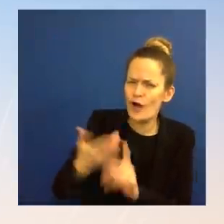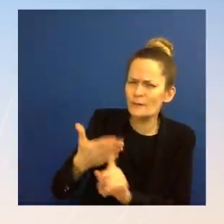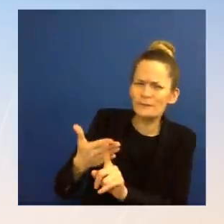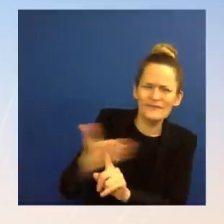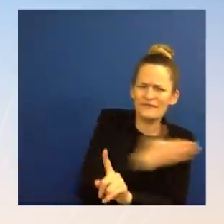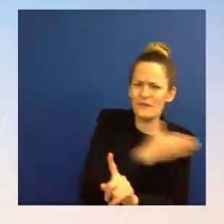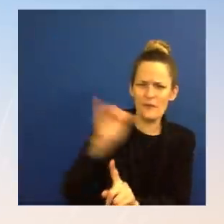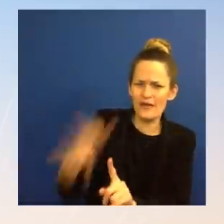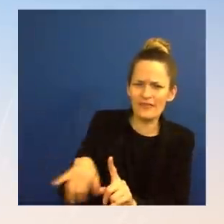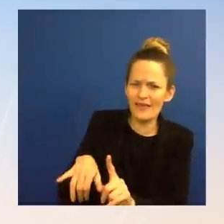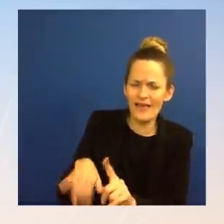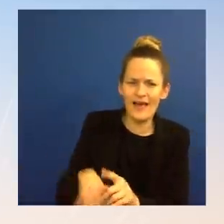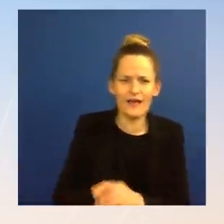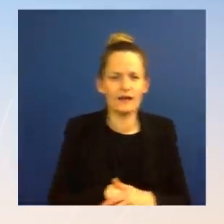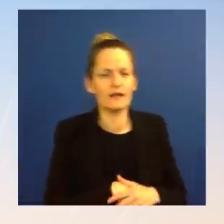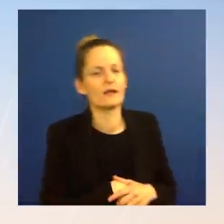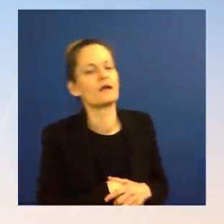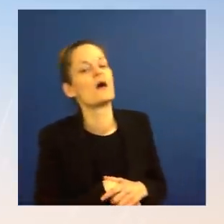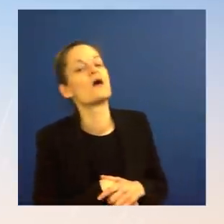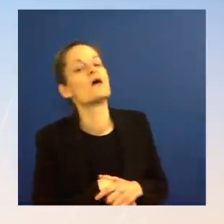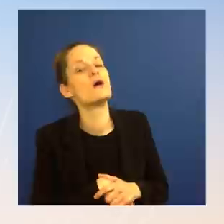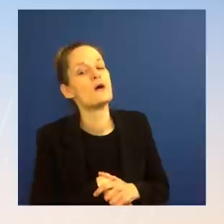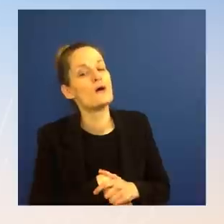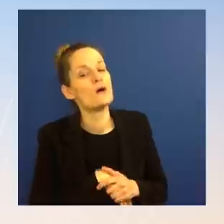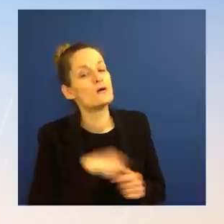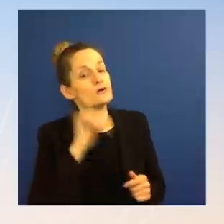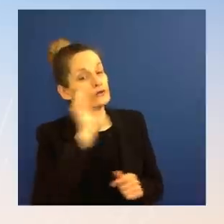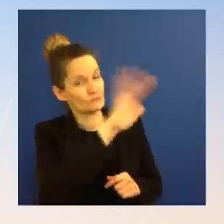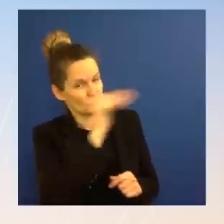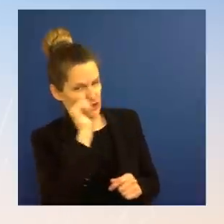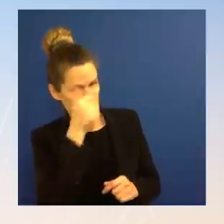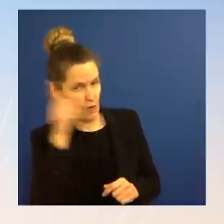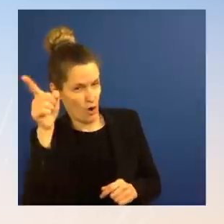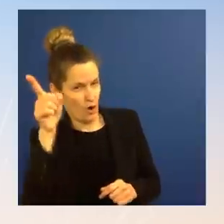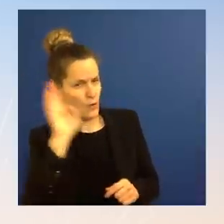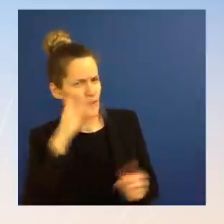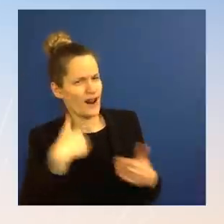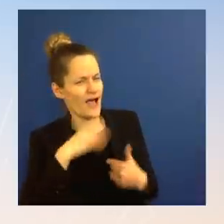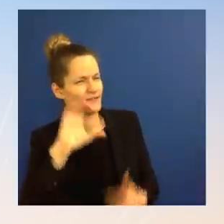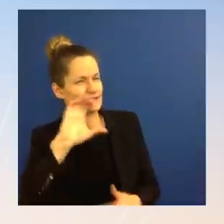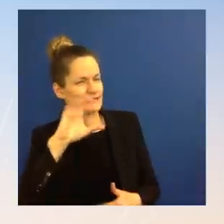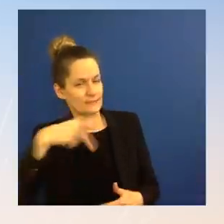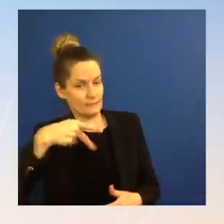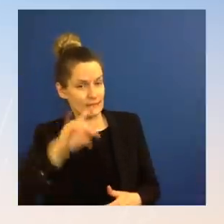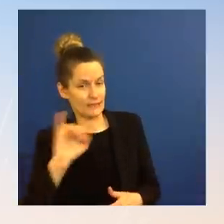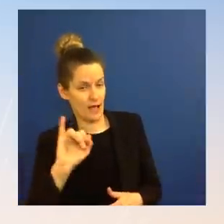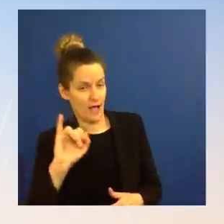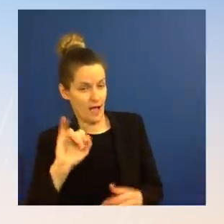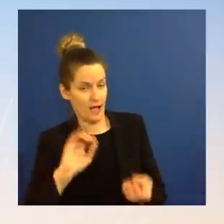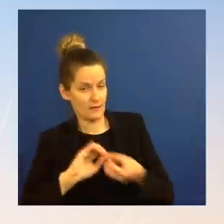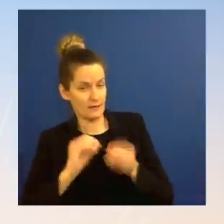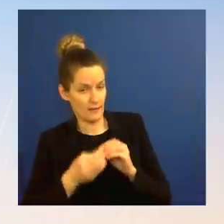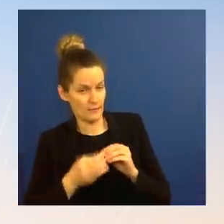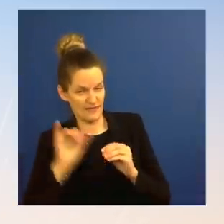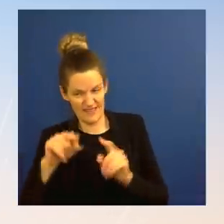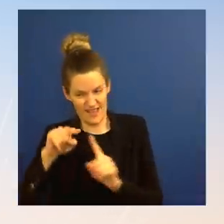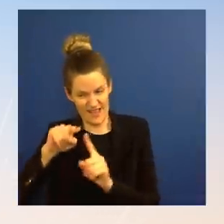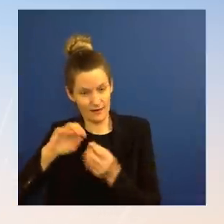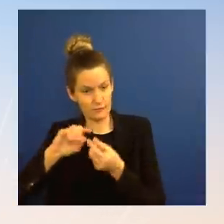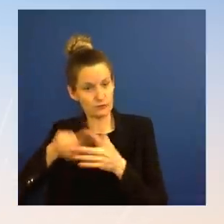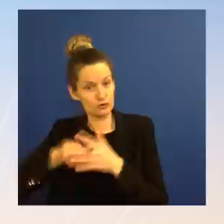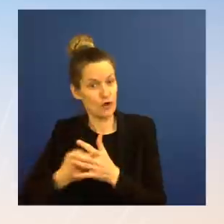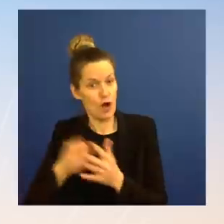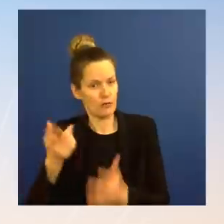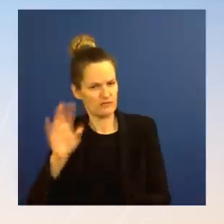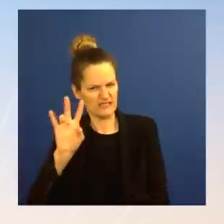be pretty big. It's supposed to rise from the 7.5 percent that it was month over month. So gas prices are part of that. I want to know what